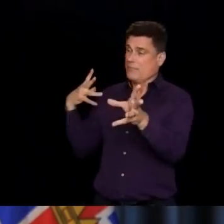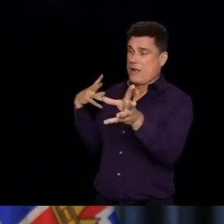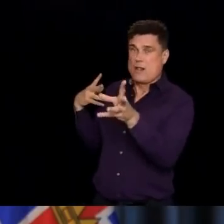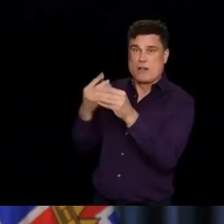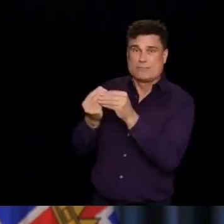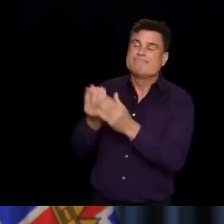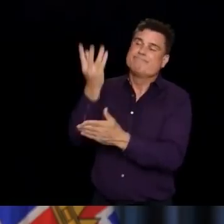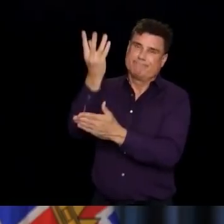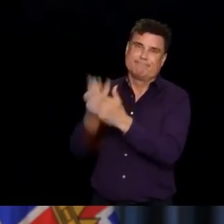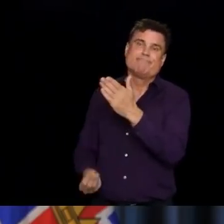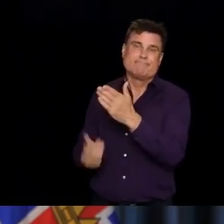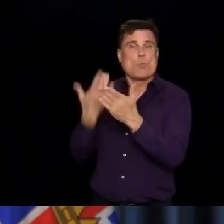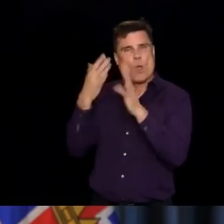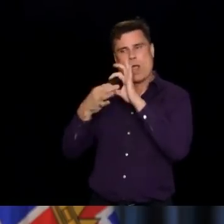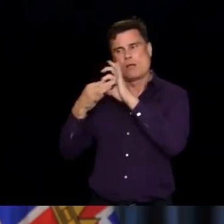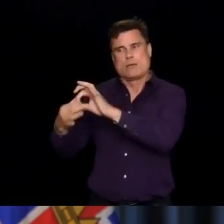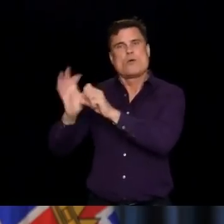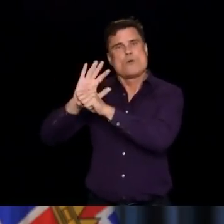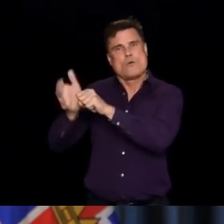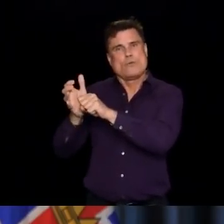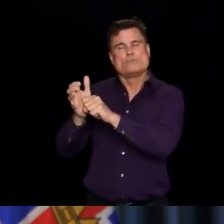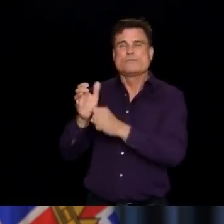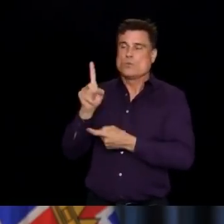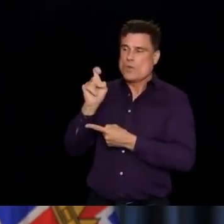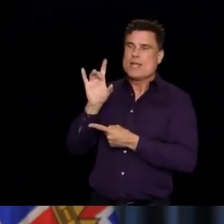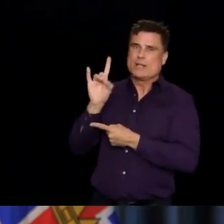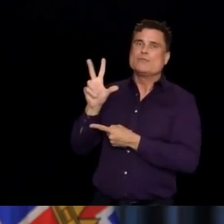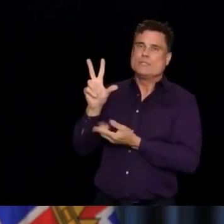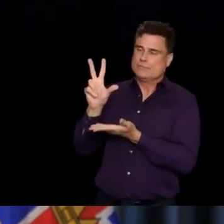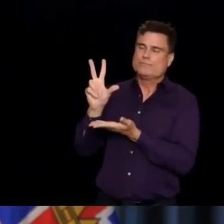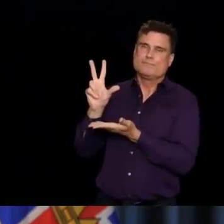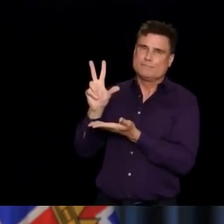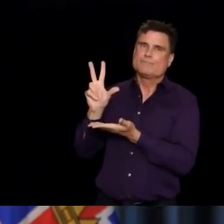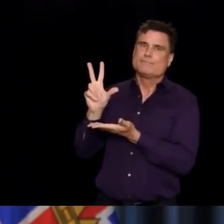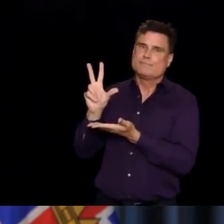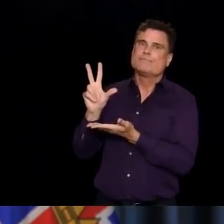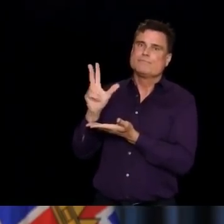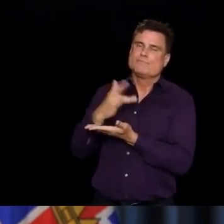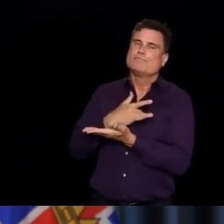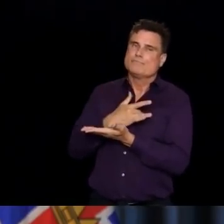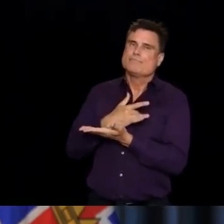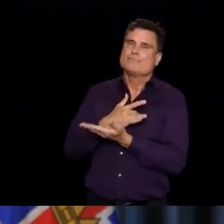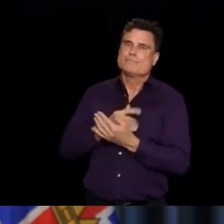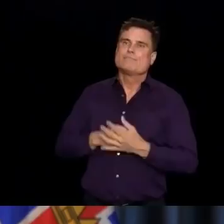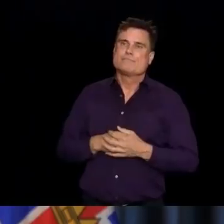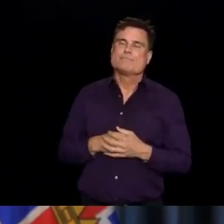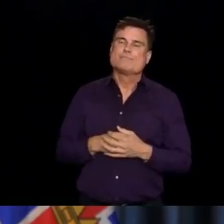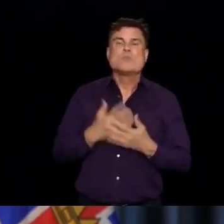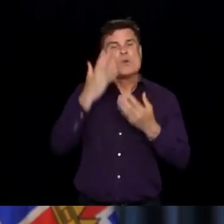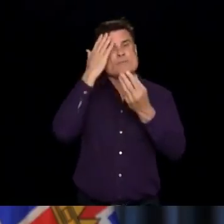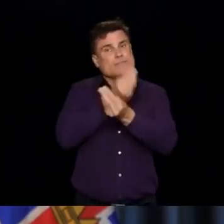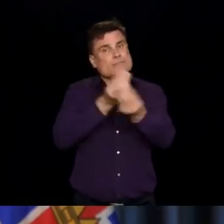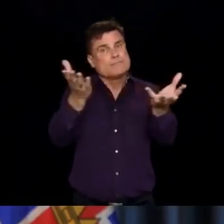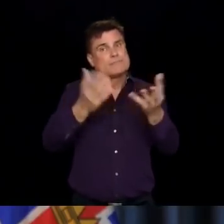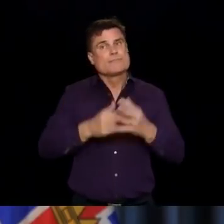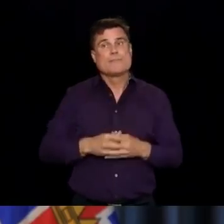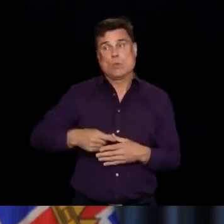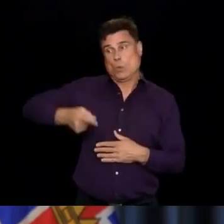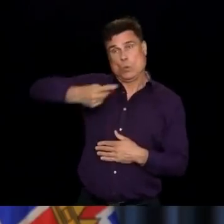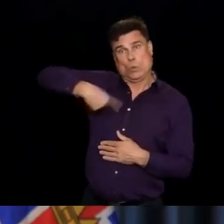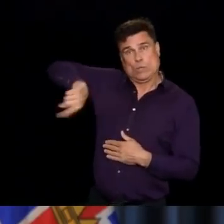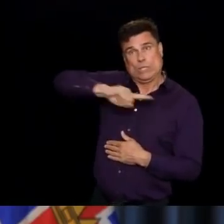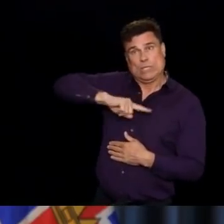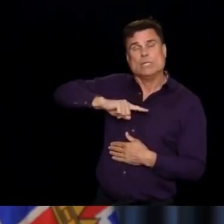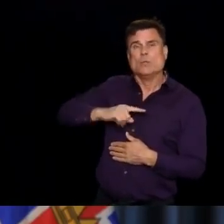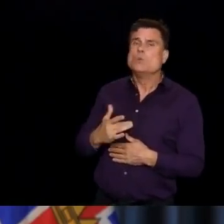It is a moment, I think, of sorrow for all of us. And we want to make sure that that sorrow is felt. Because I know people